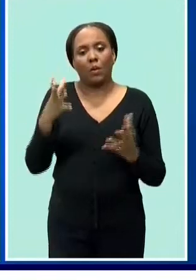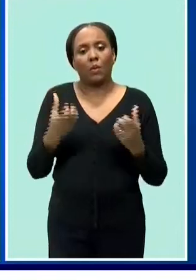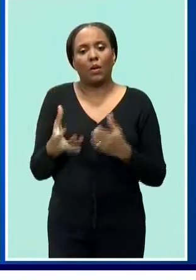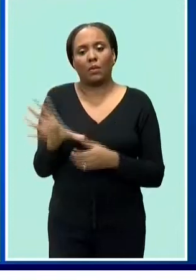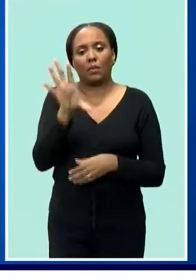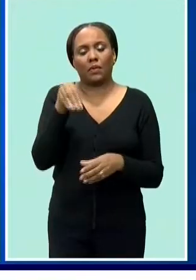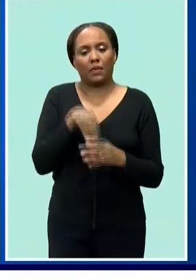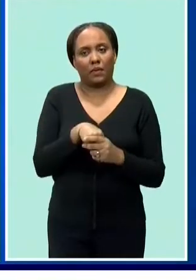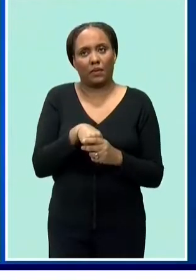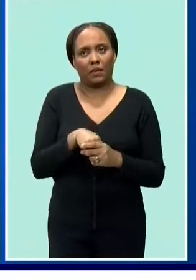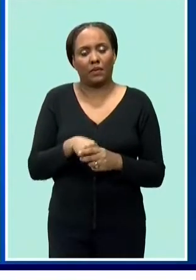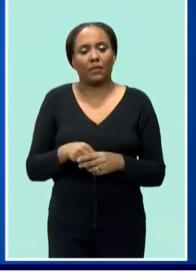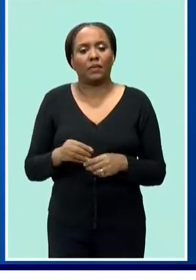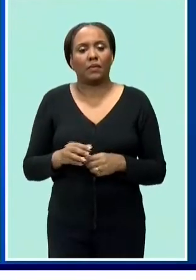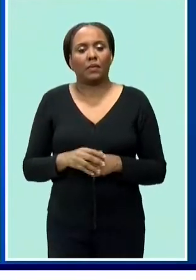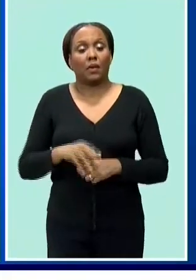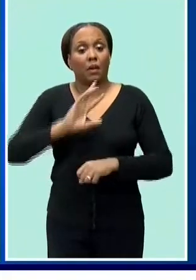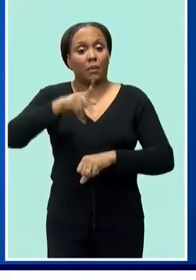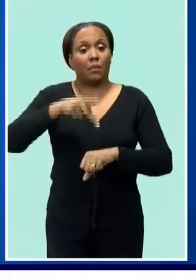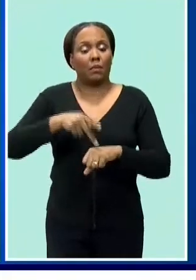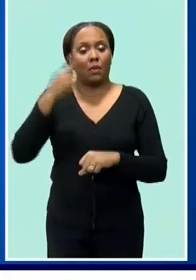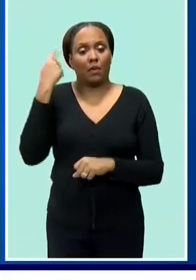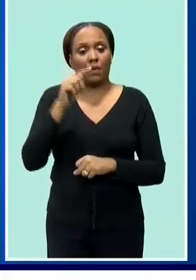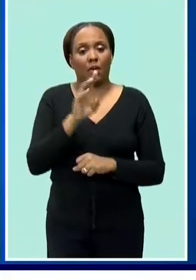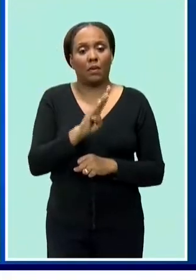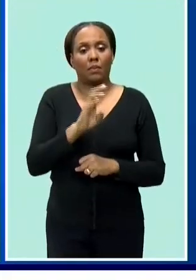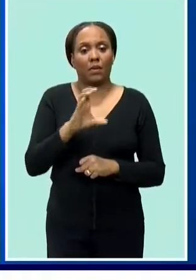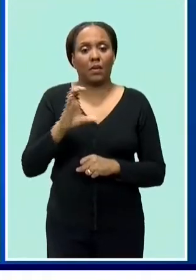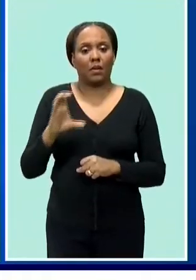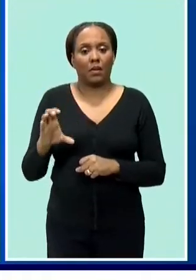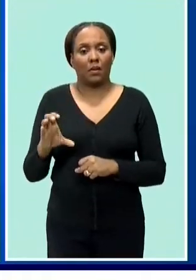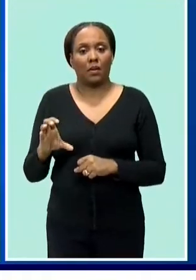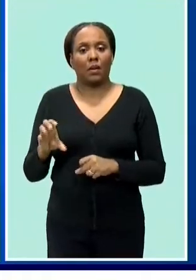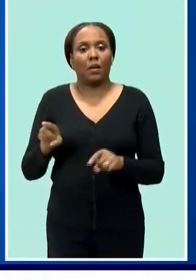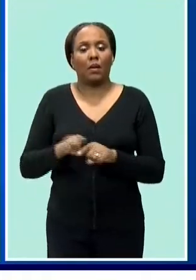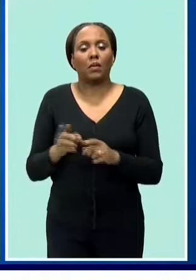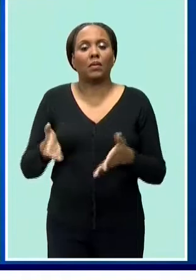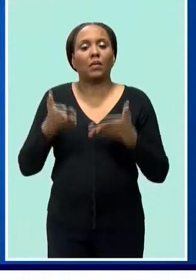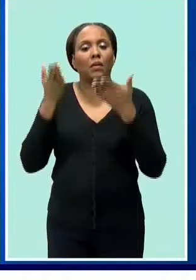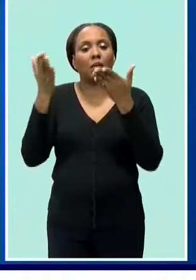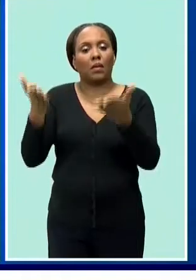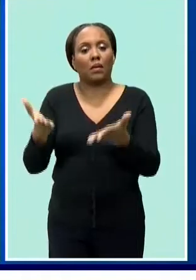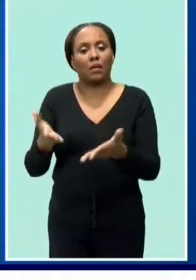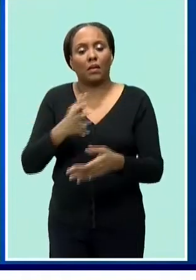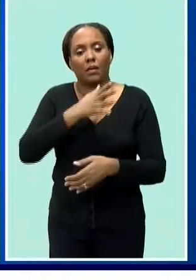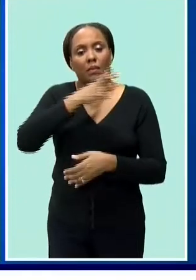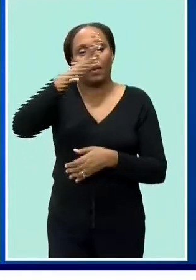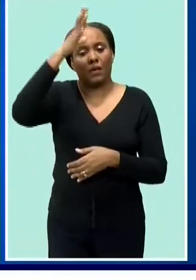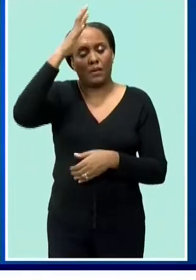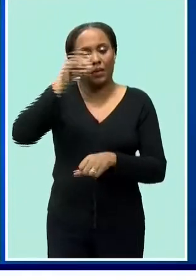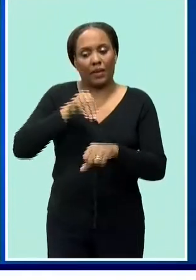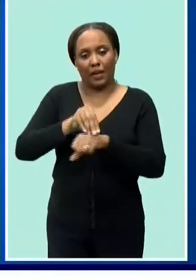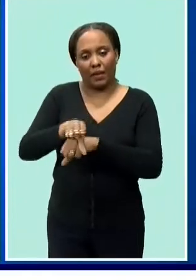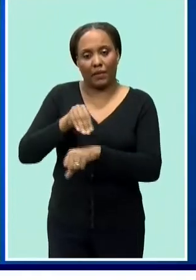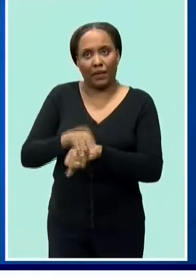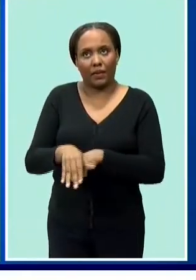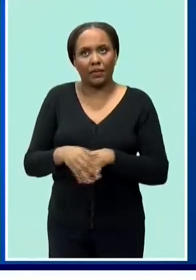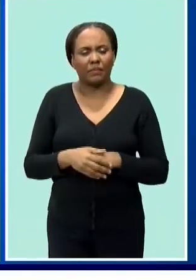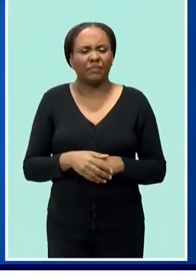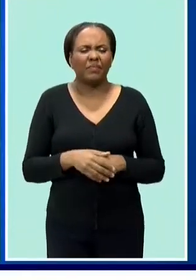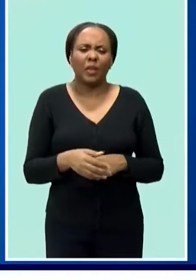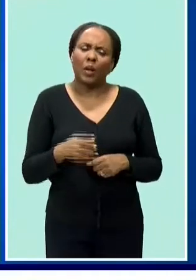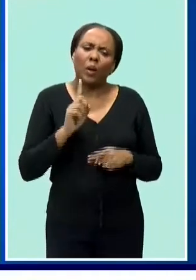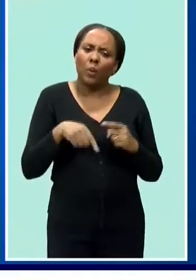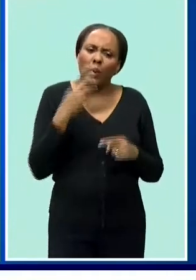be accommodated principal of the bcc annette aline offered parents some advice they tell these young fellows went outside